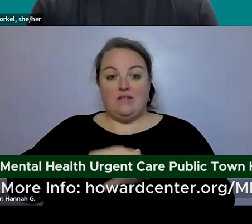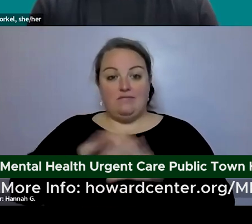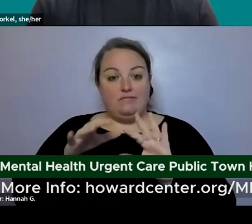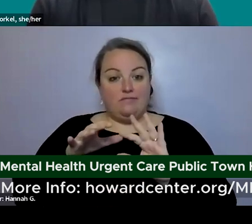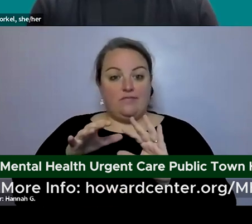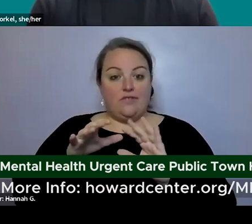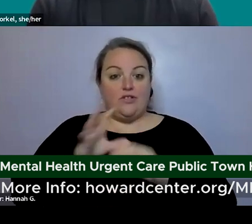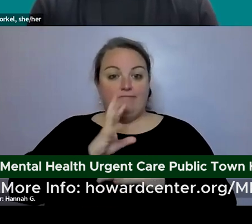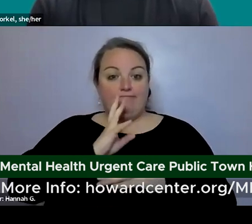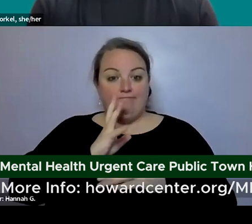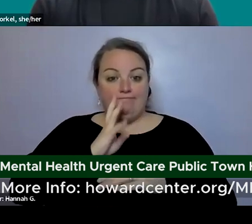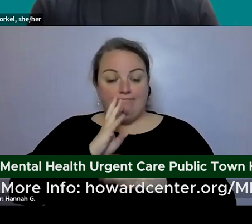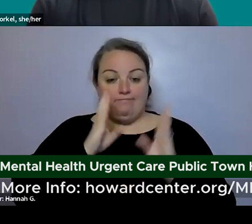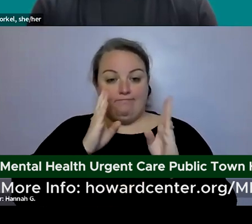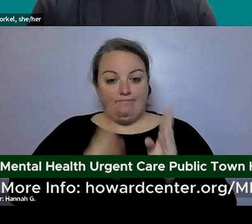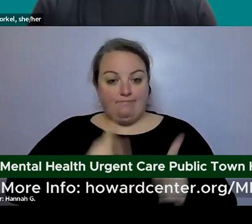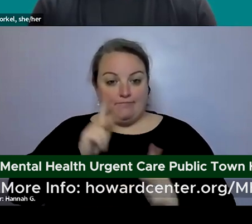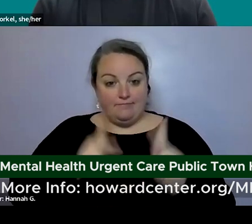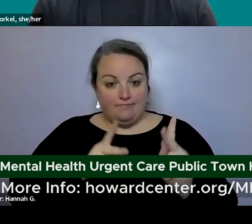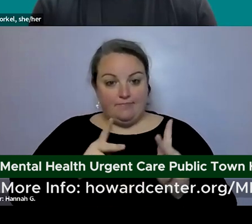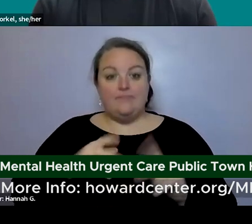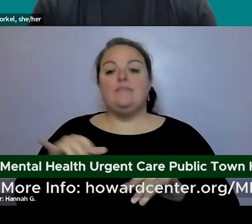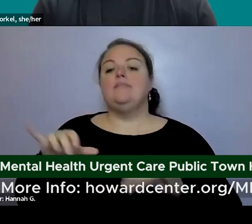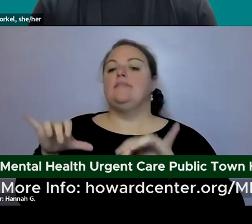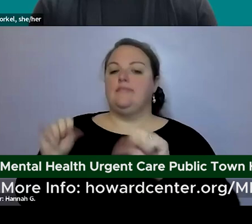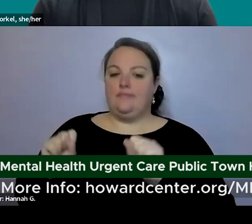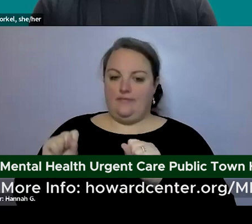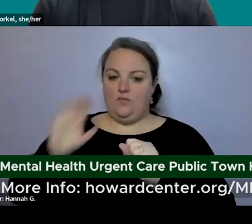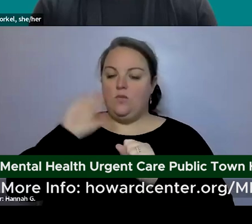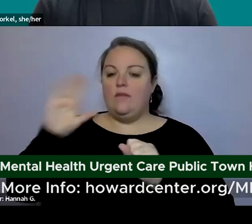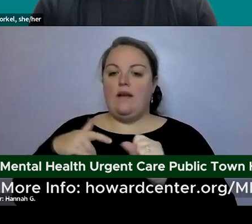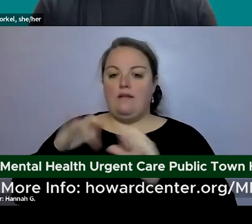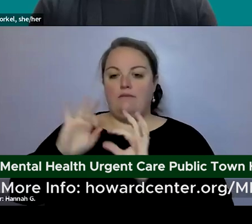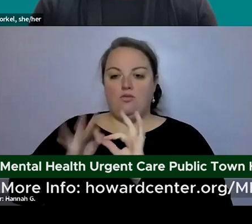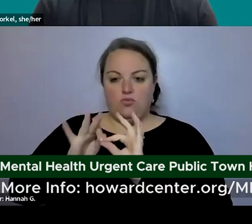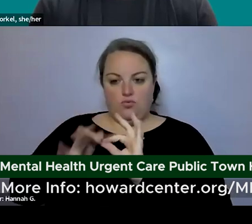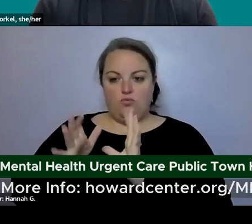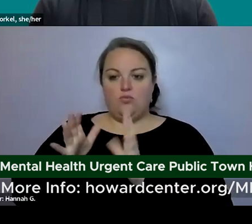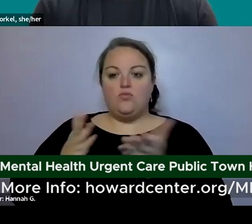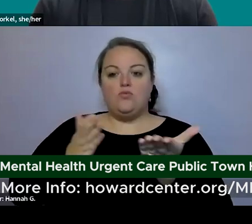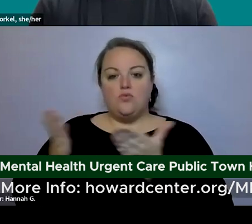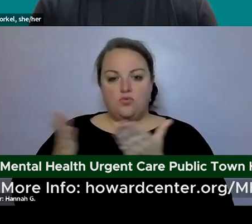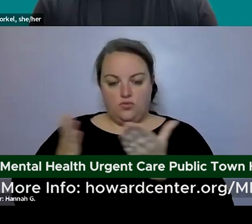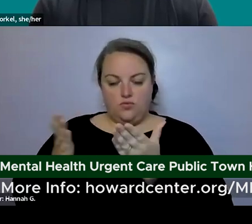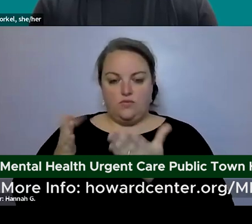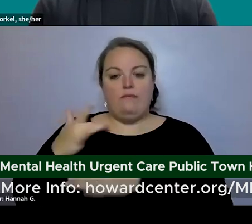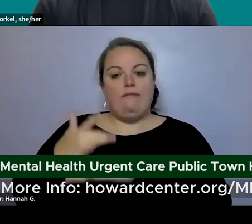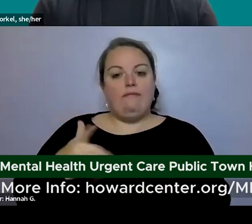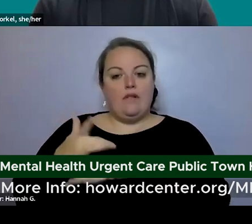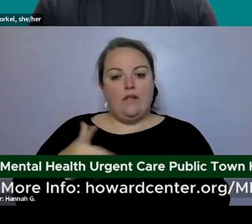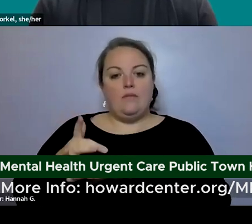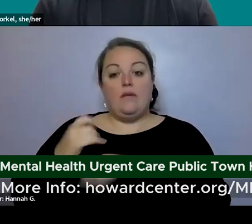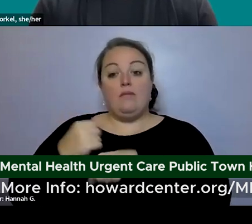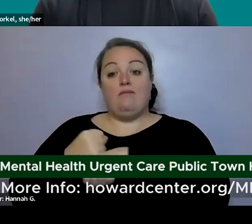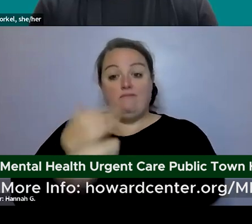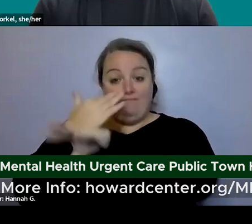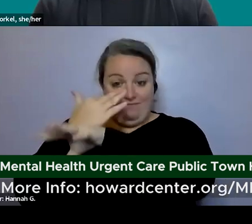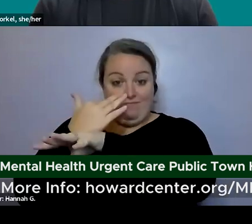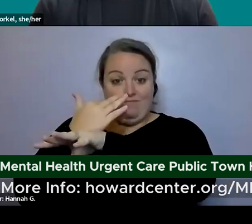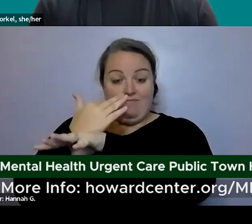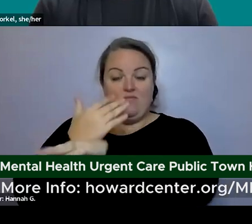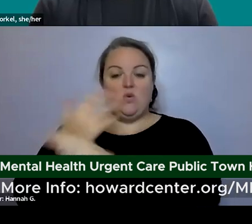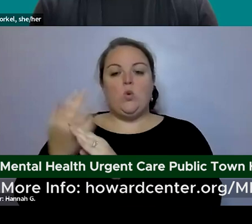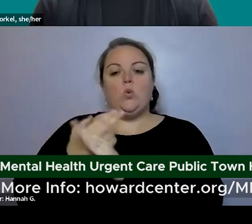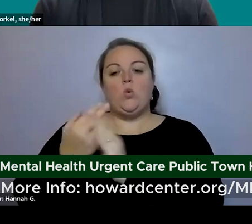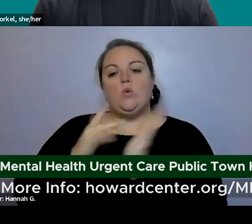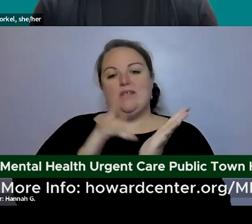yes there will be interpreter services available virtually on an